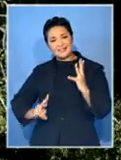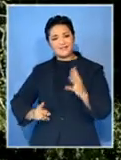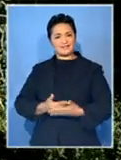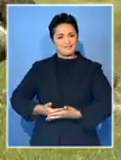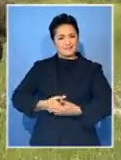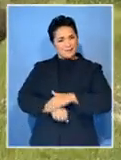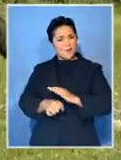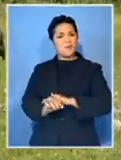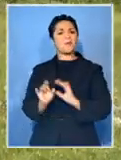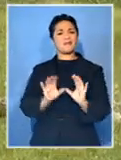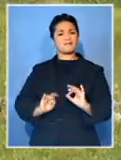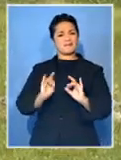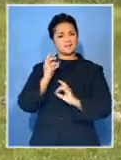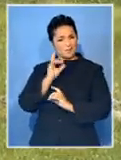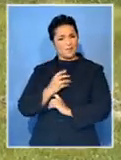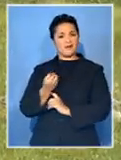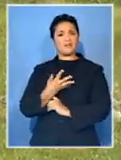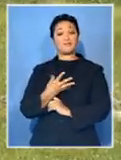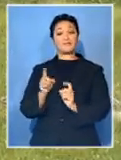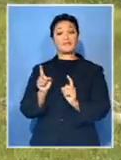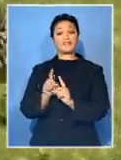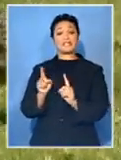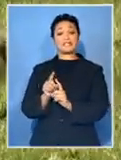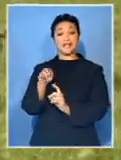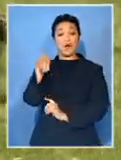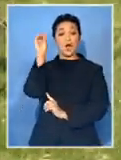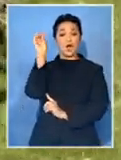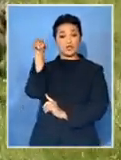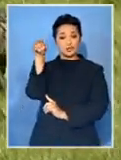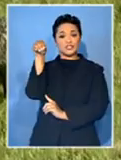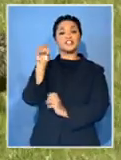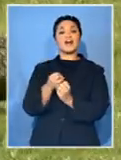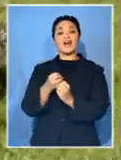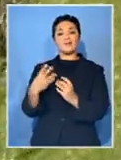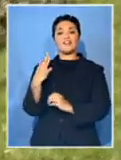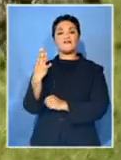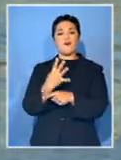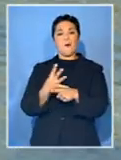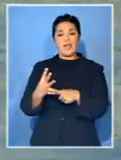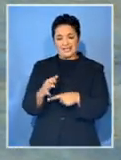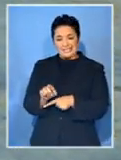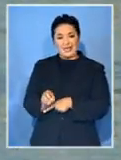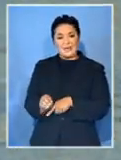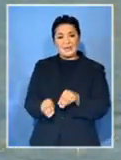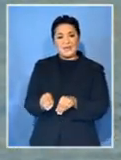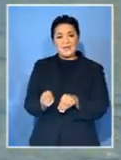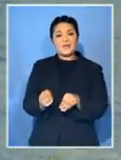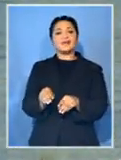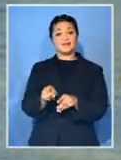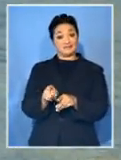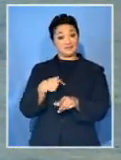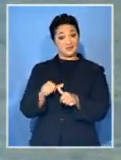it's reproducing, wonderful. The ostriches have also been busy, this batch is four weeks old and anything you can do,